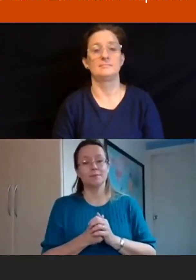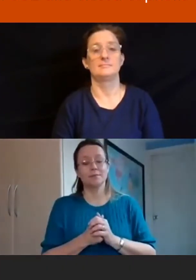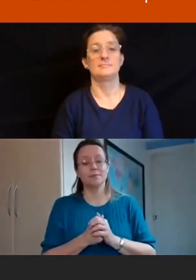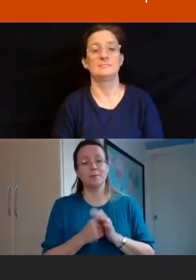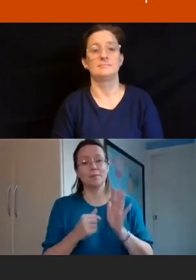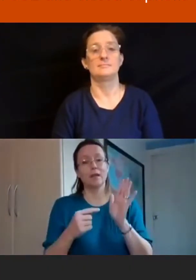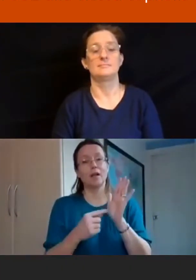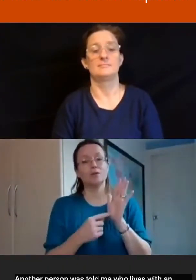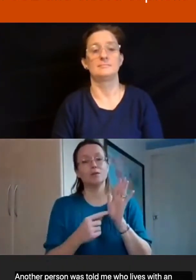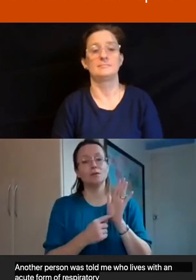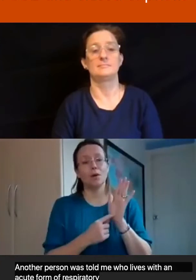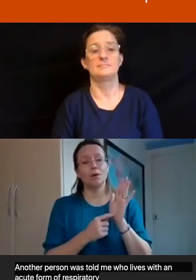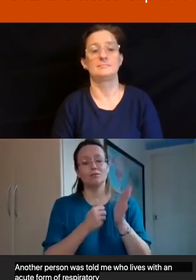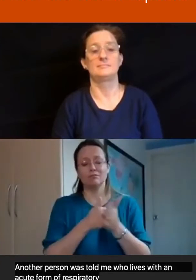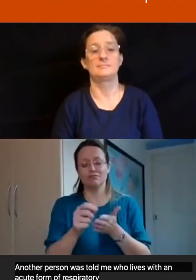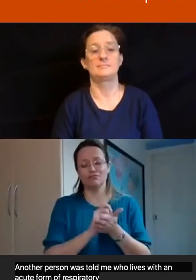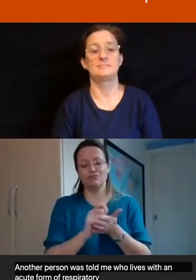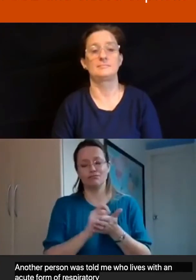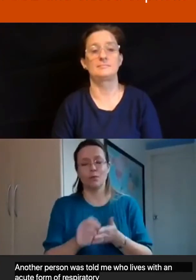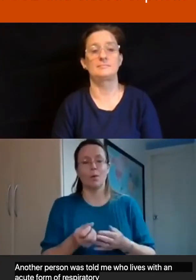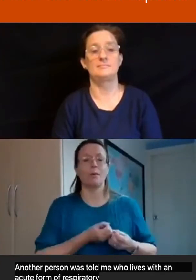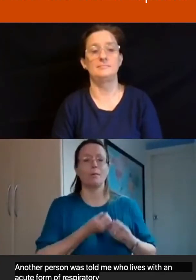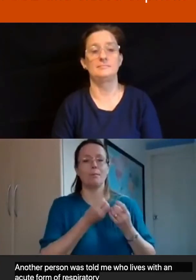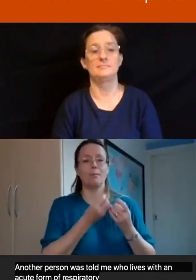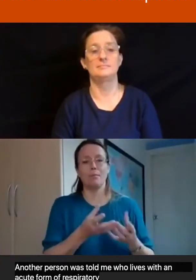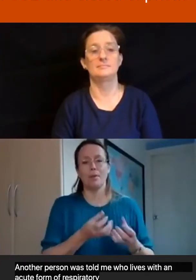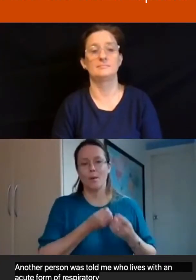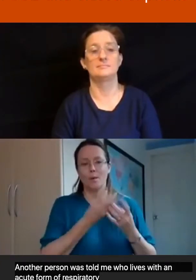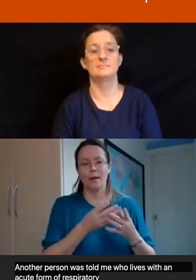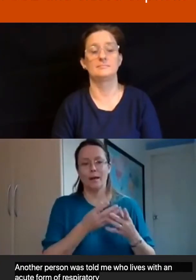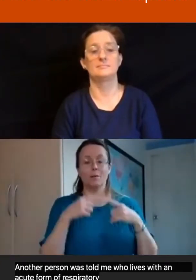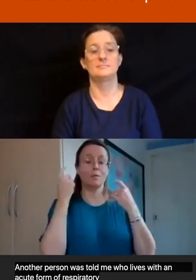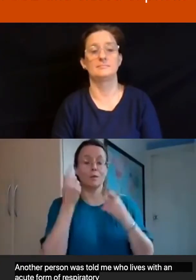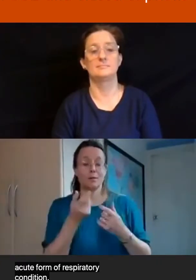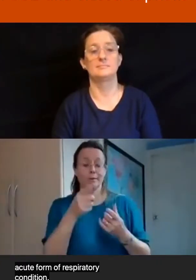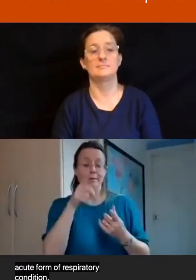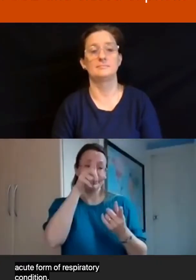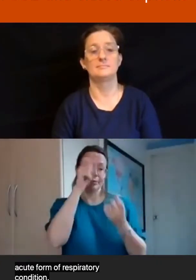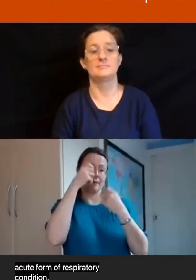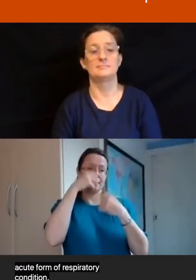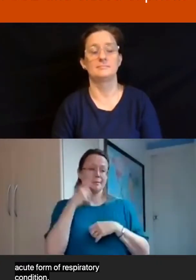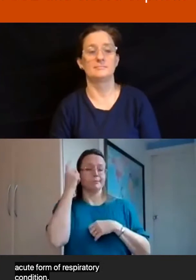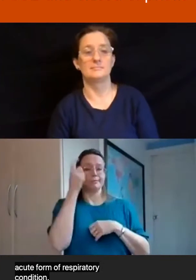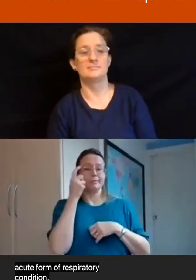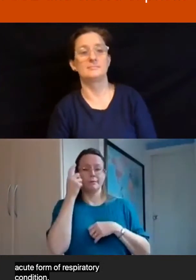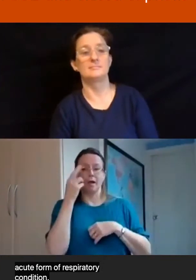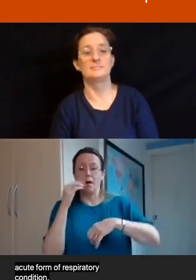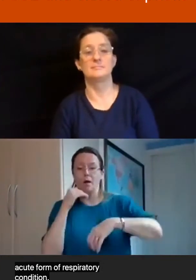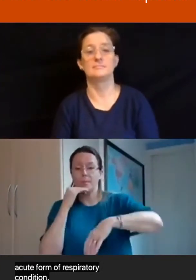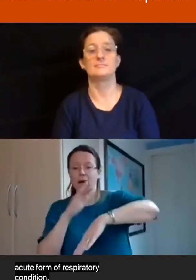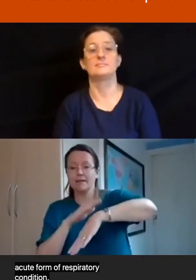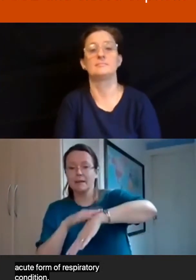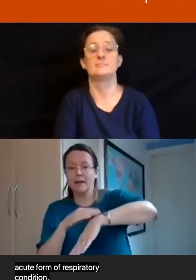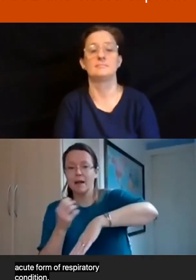He always wrote a poem for us. And we pondered it. I want, if I've got time, and Fiona will